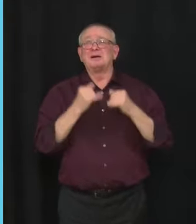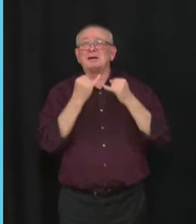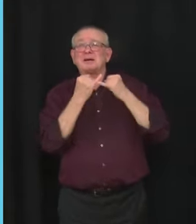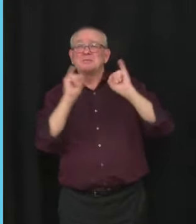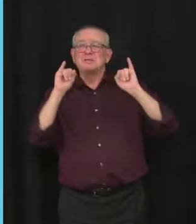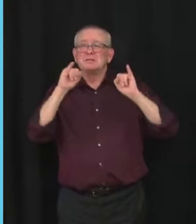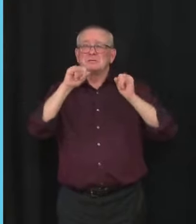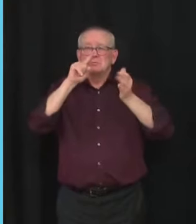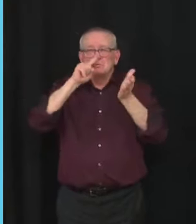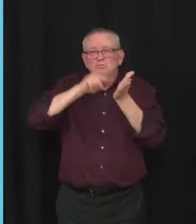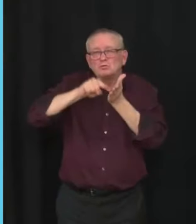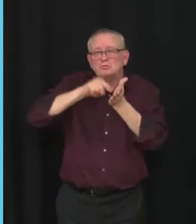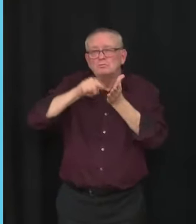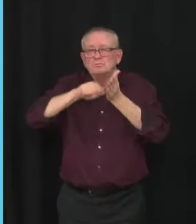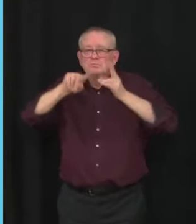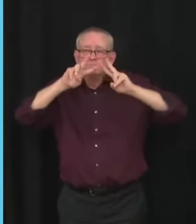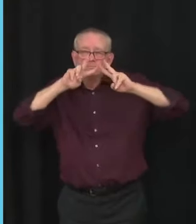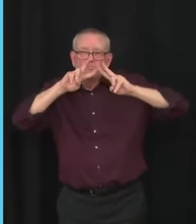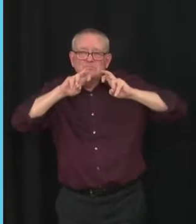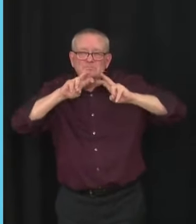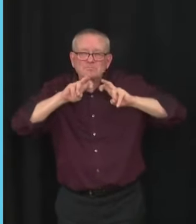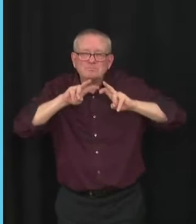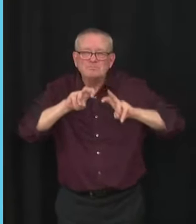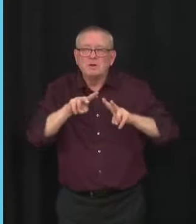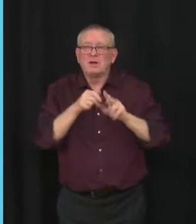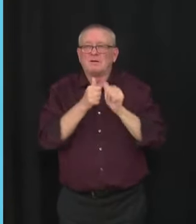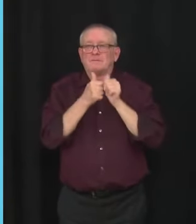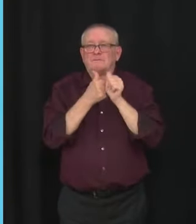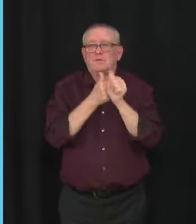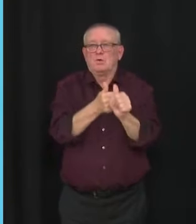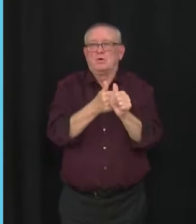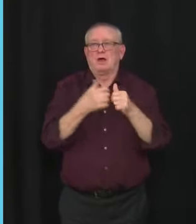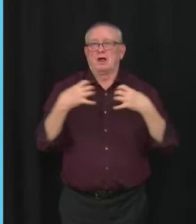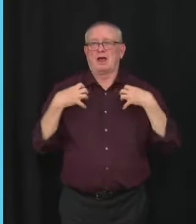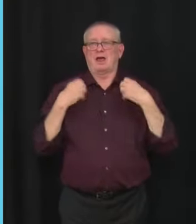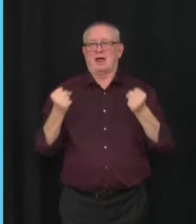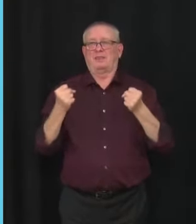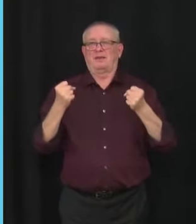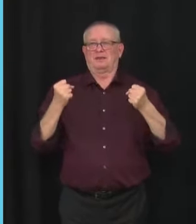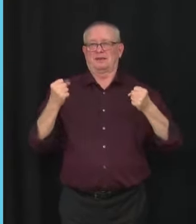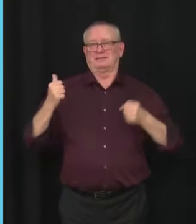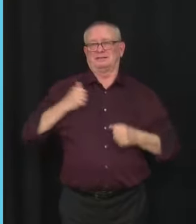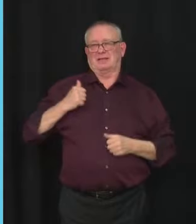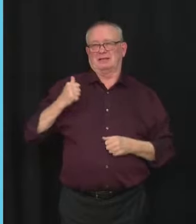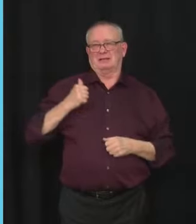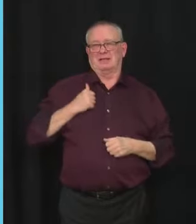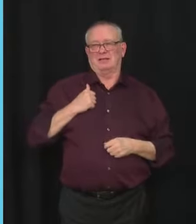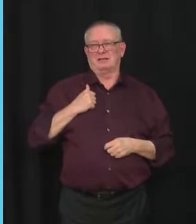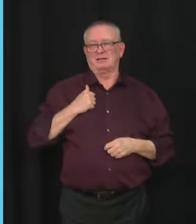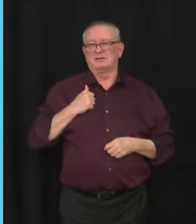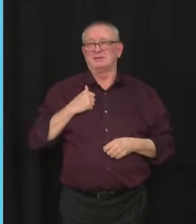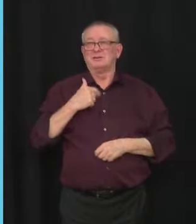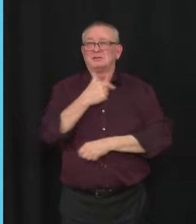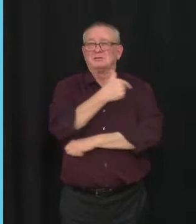has determined that the benefits of this vaccine for children aged 5 to 11 outweigh any potential risks. The clinical